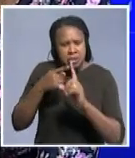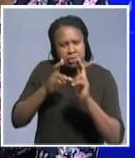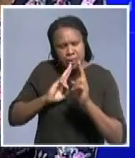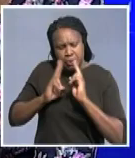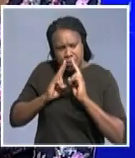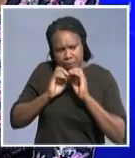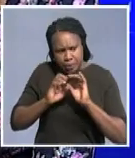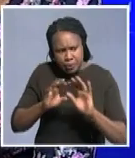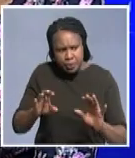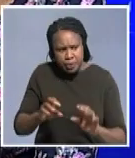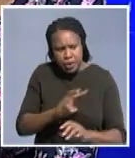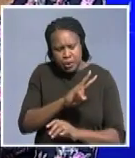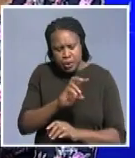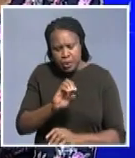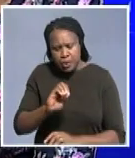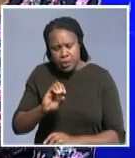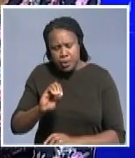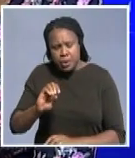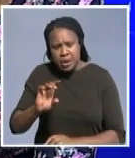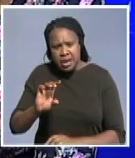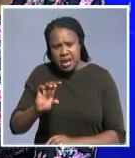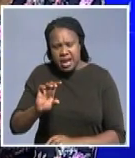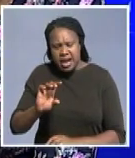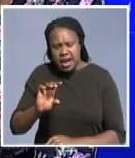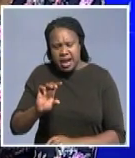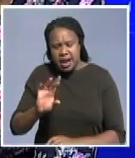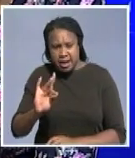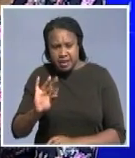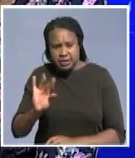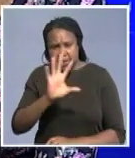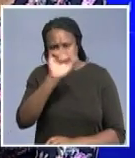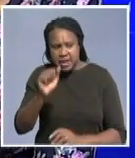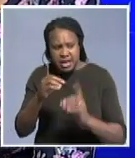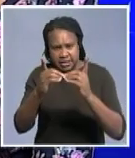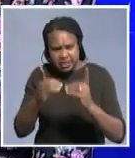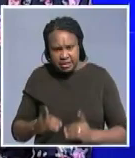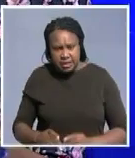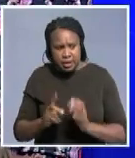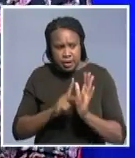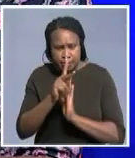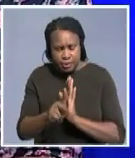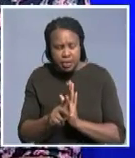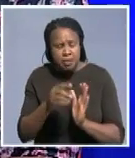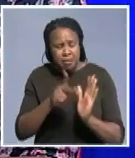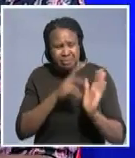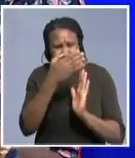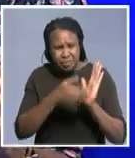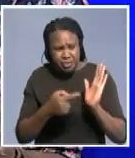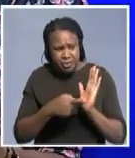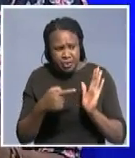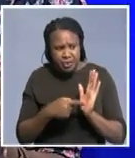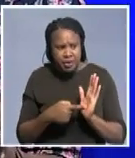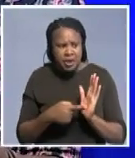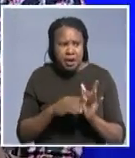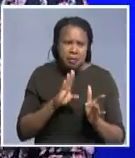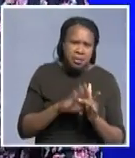to publicize the 2008 African access loop of publication and in that publication we actually saw that which covers